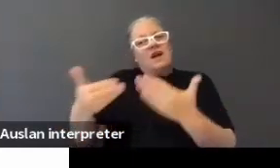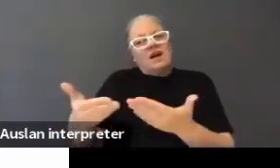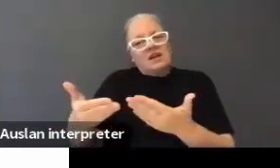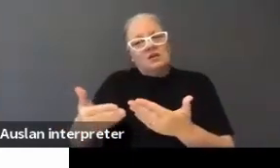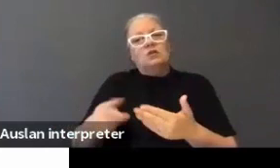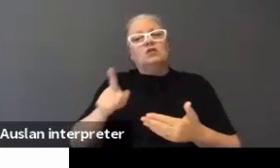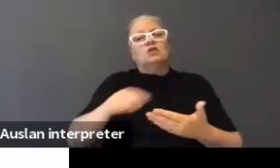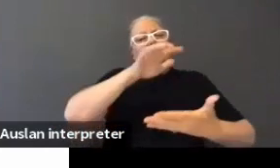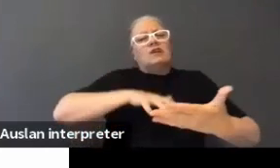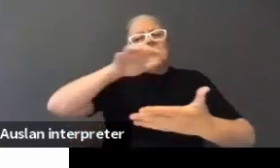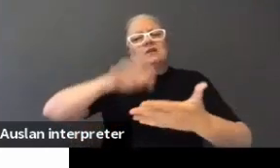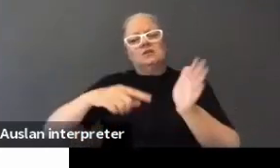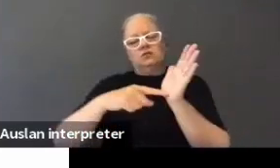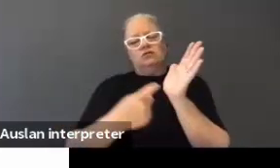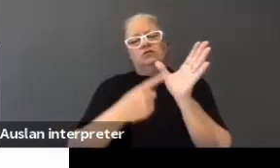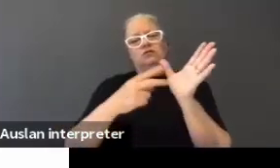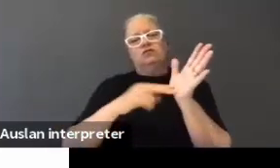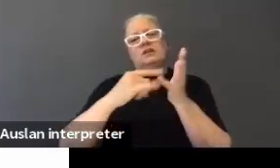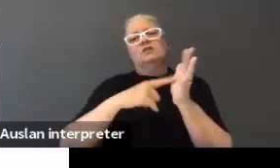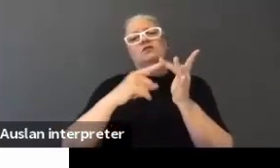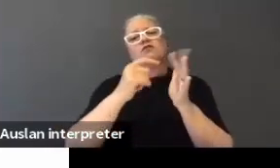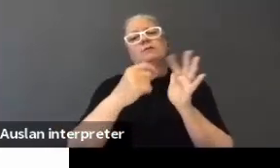transcript as well, which is where a